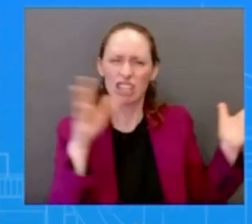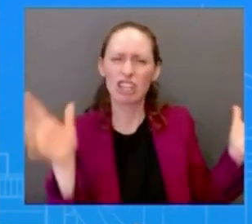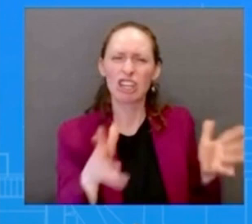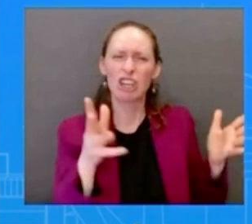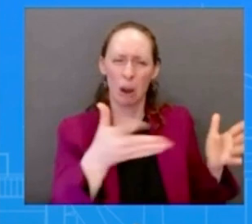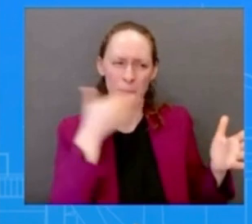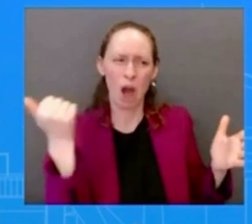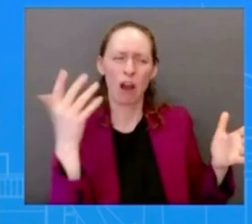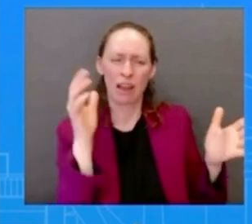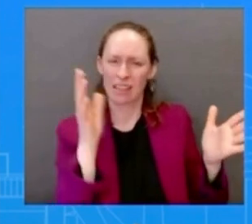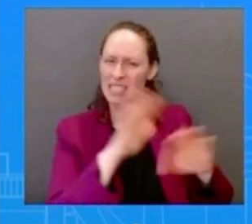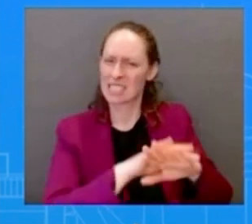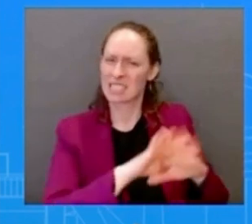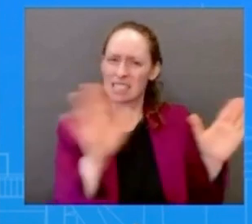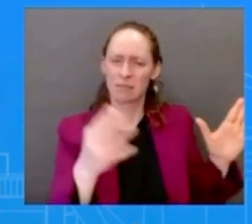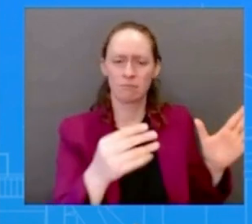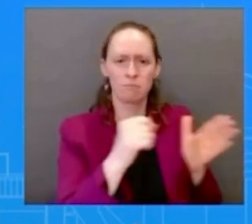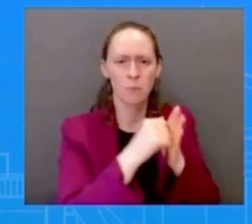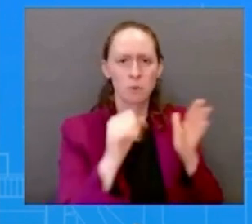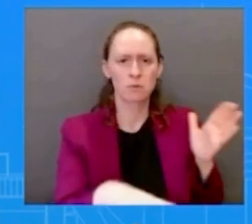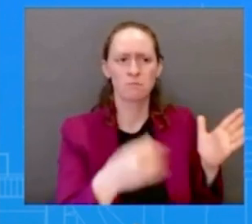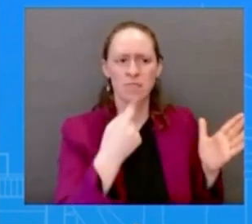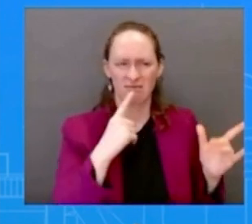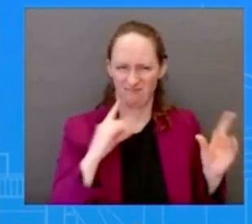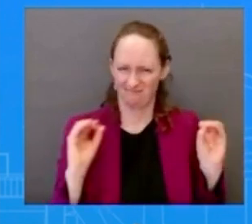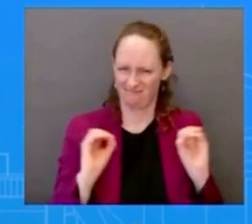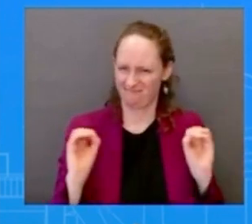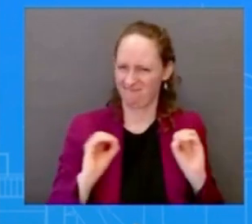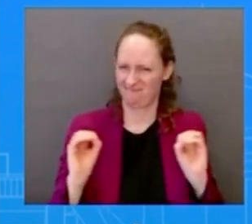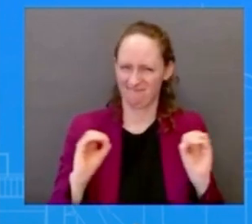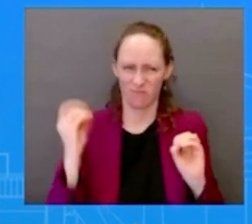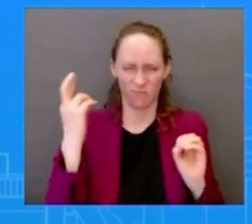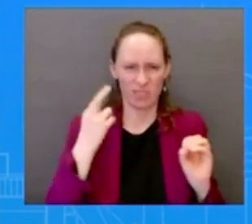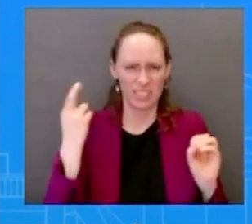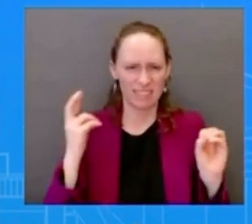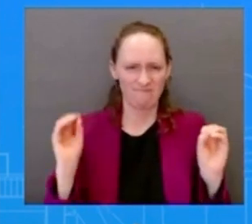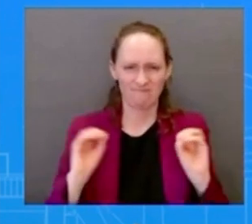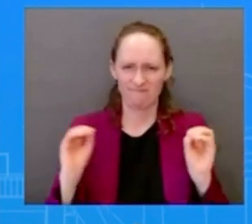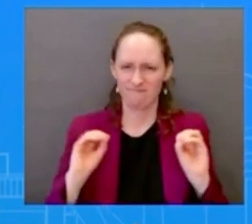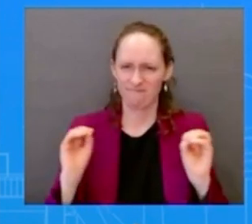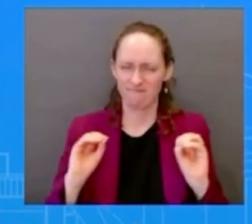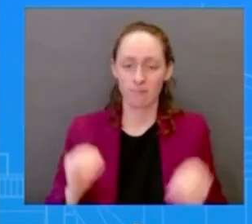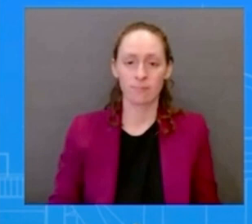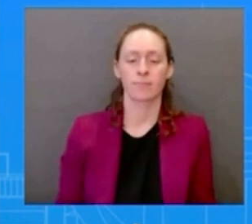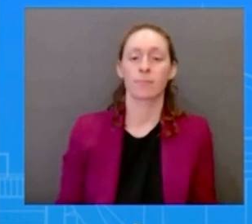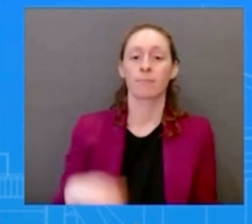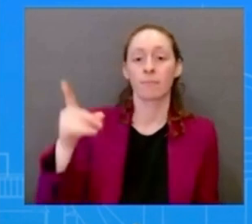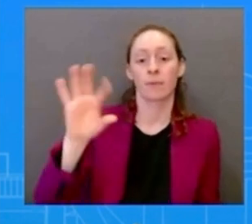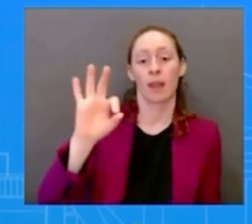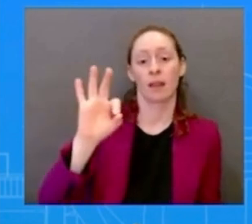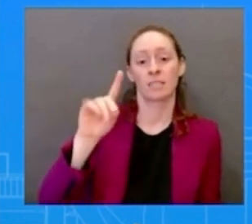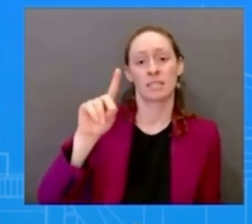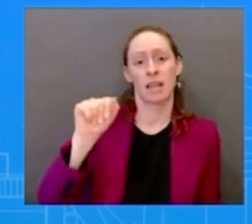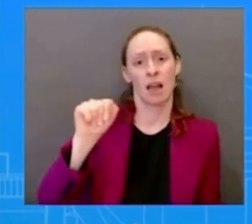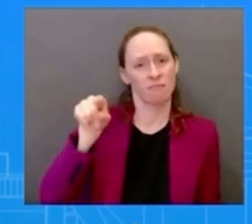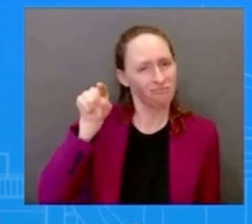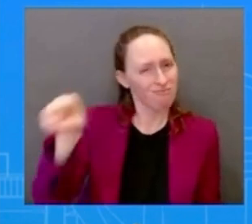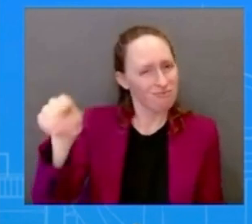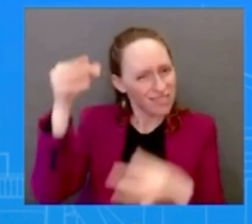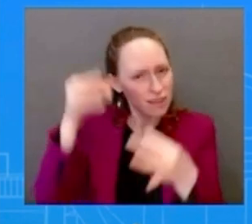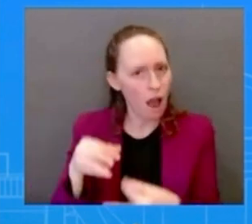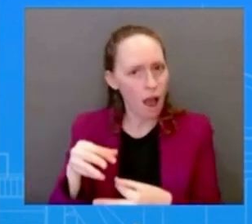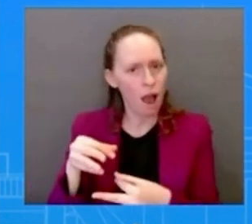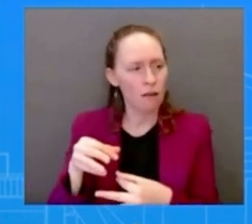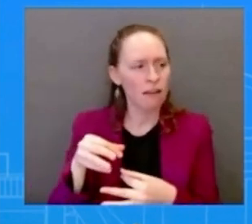is safe and this is something that the fda should decide on what safe uh and what could be what could be a beneficial to women's health